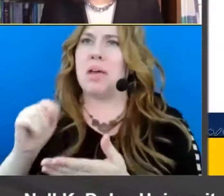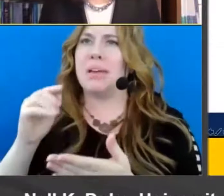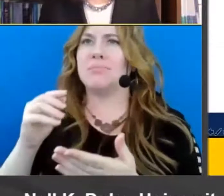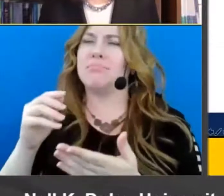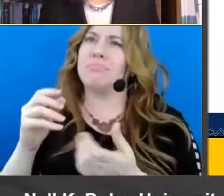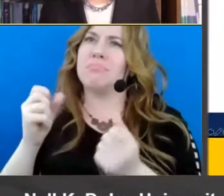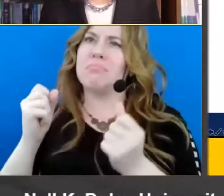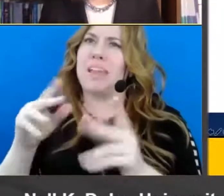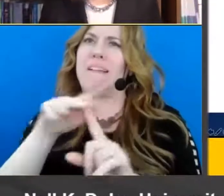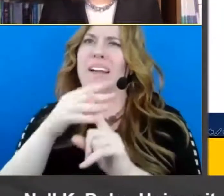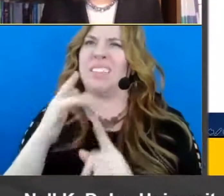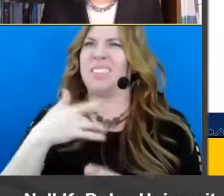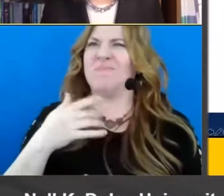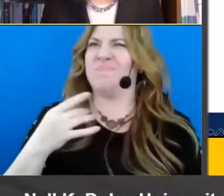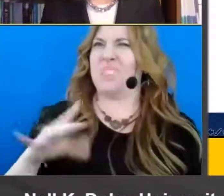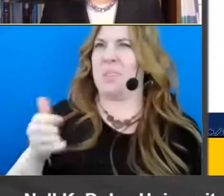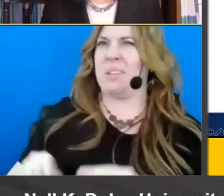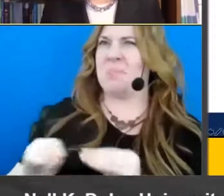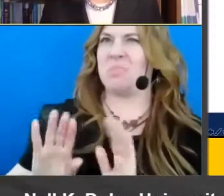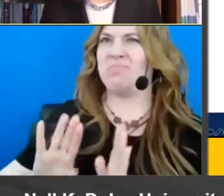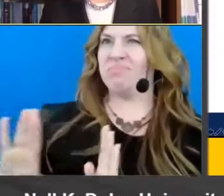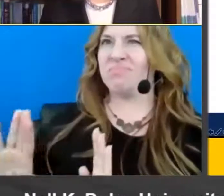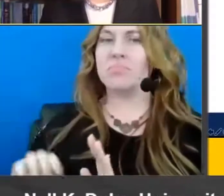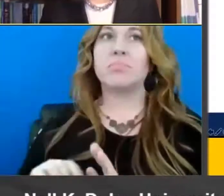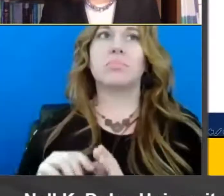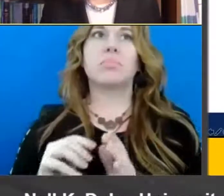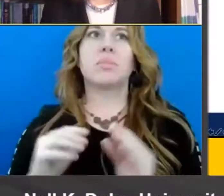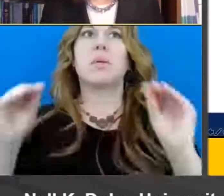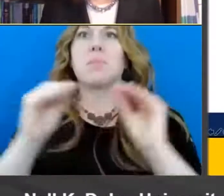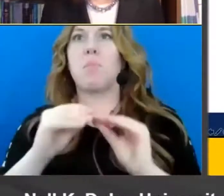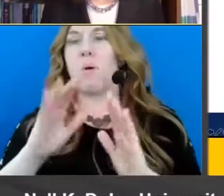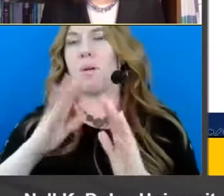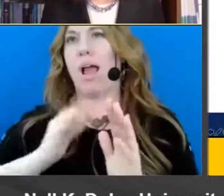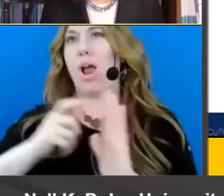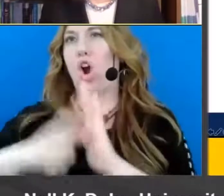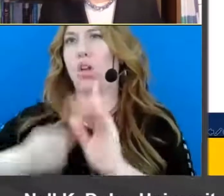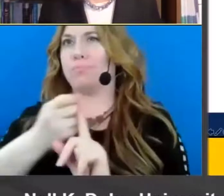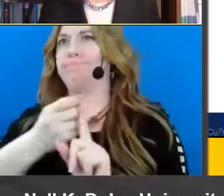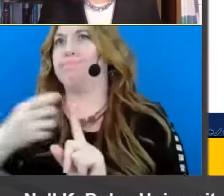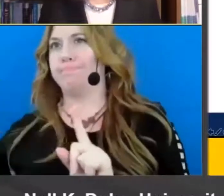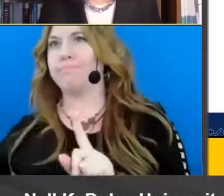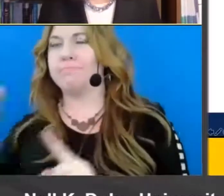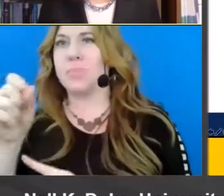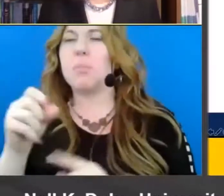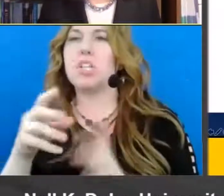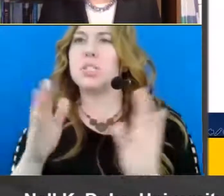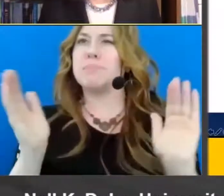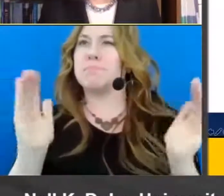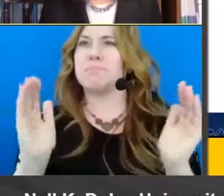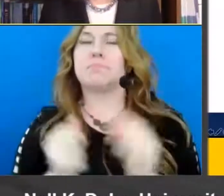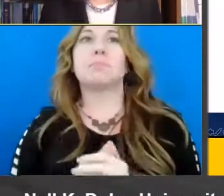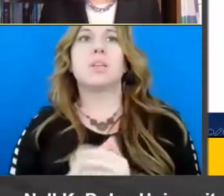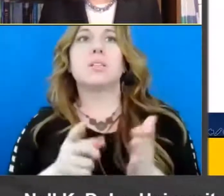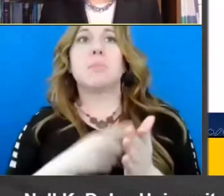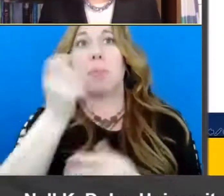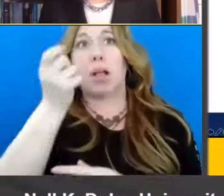a lot of contexts um just lots more in the article but um just to kind of map it sometimes the comprehension